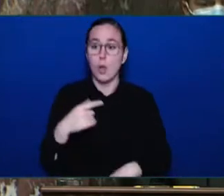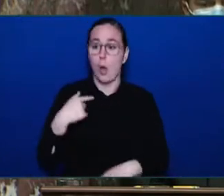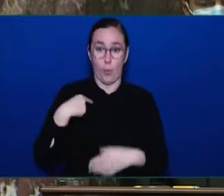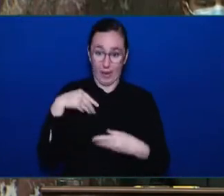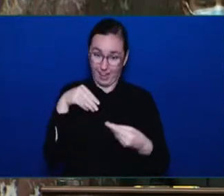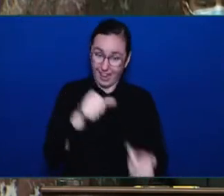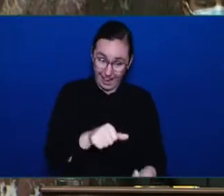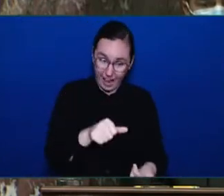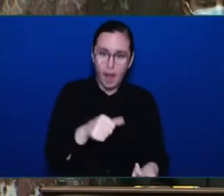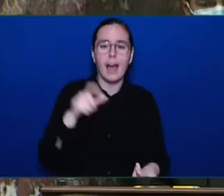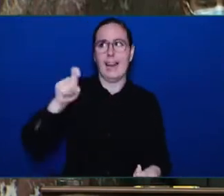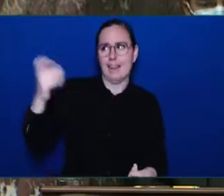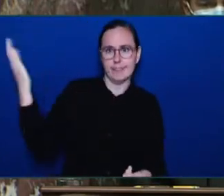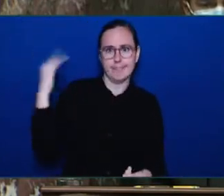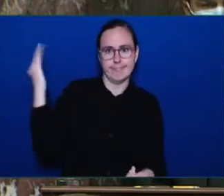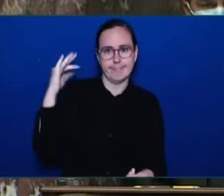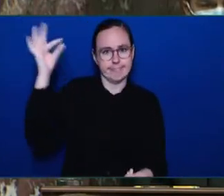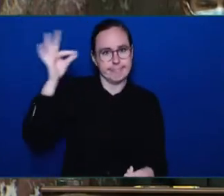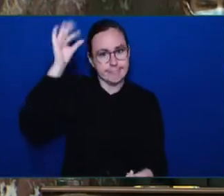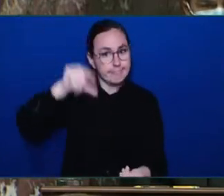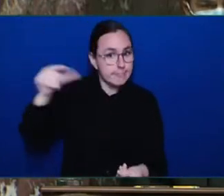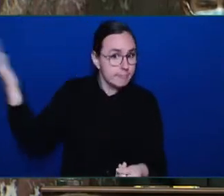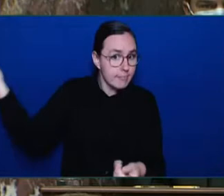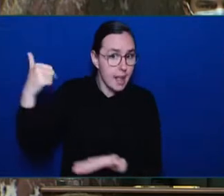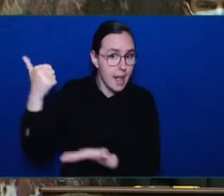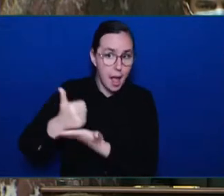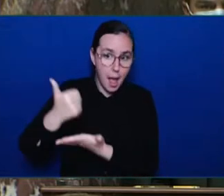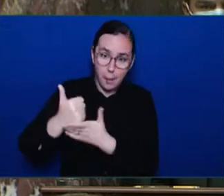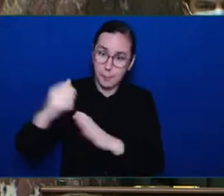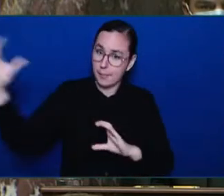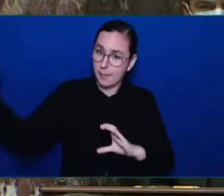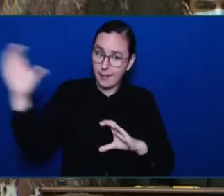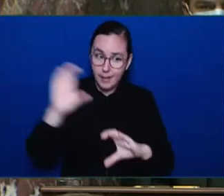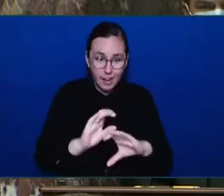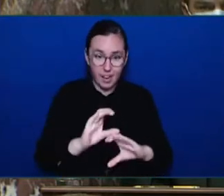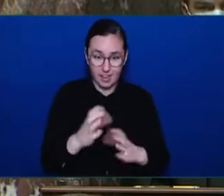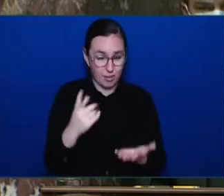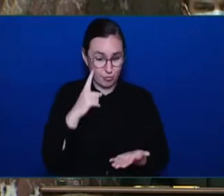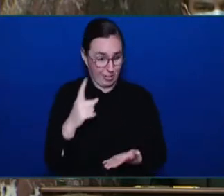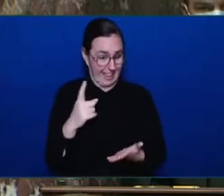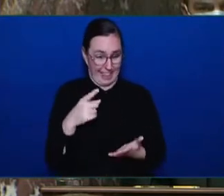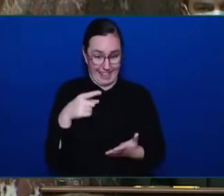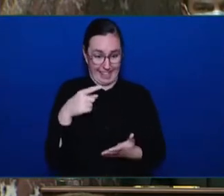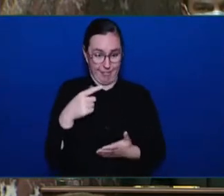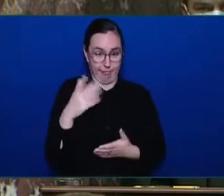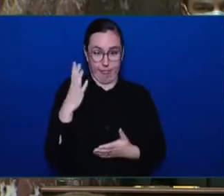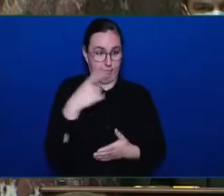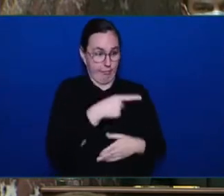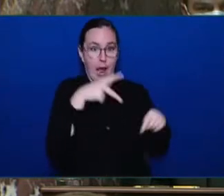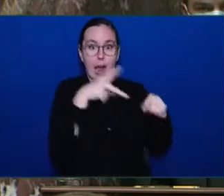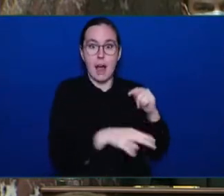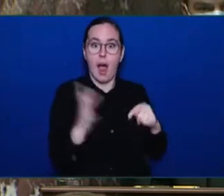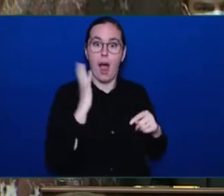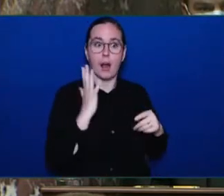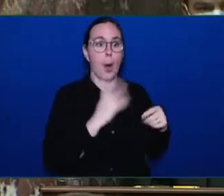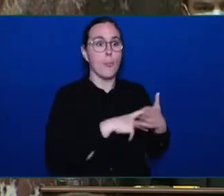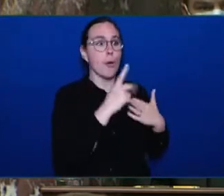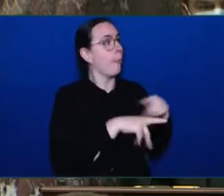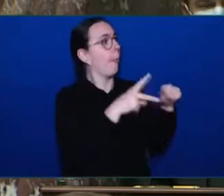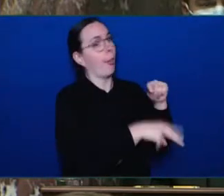government's action in cutting programs savagely doesn't give them credibility when it comes to dealing with the causes of repeat offenders.